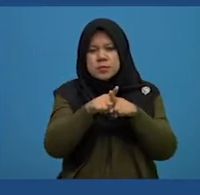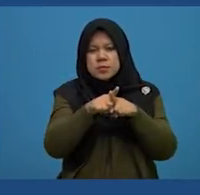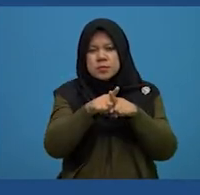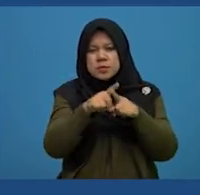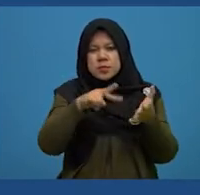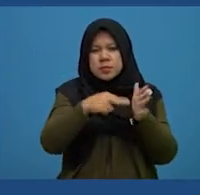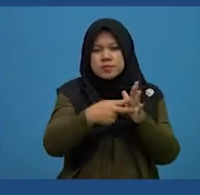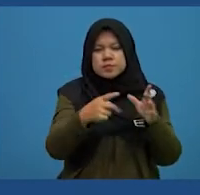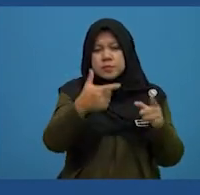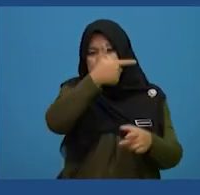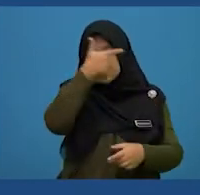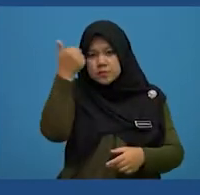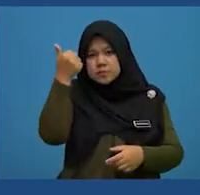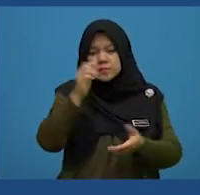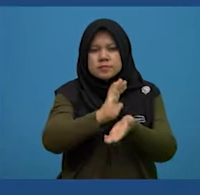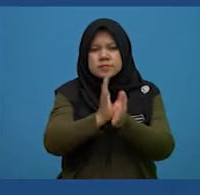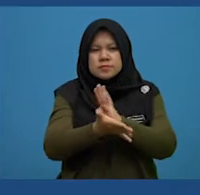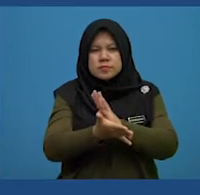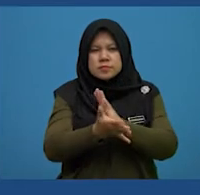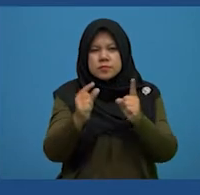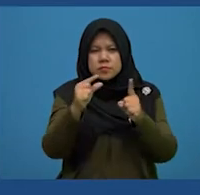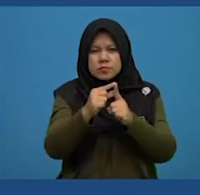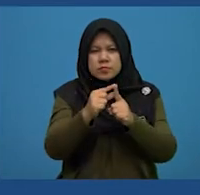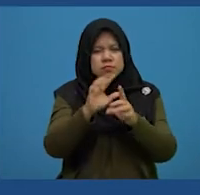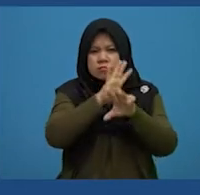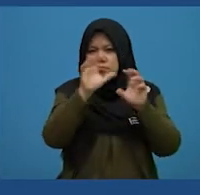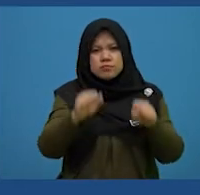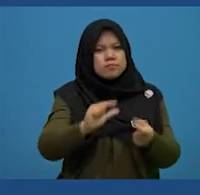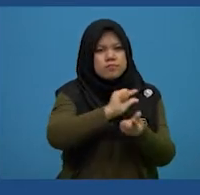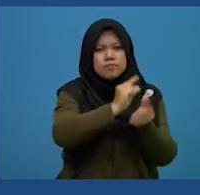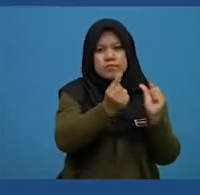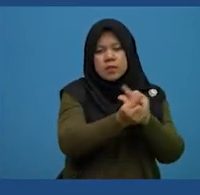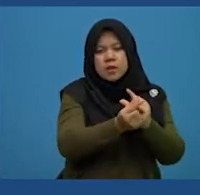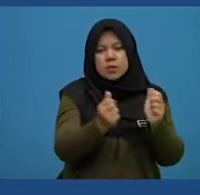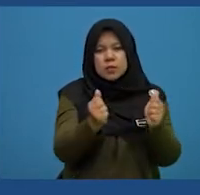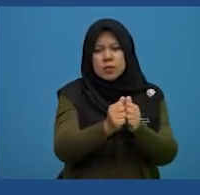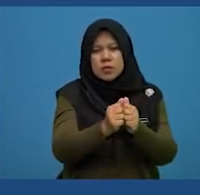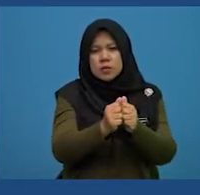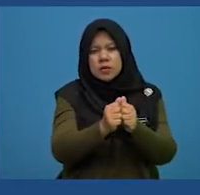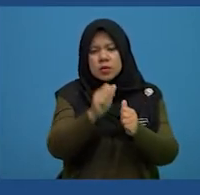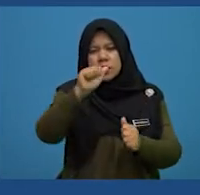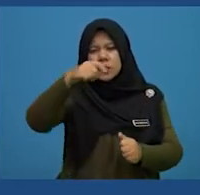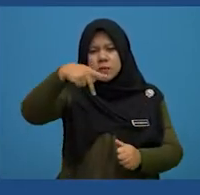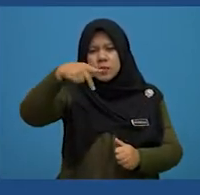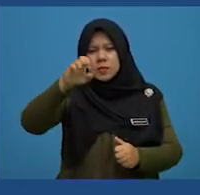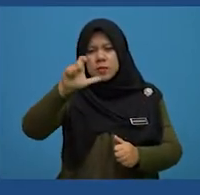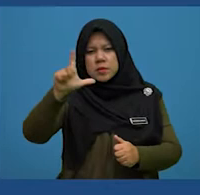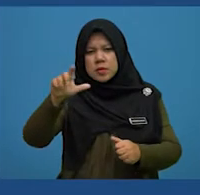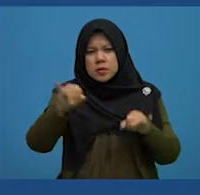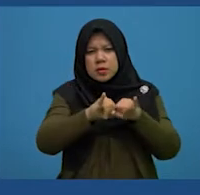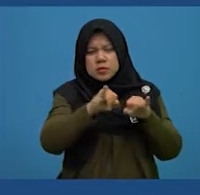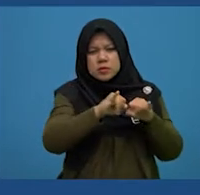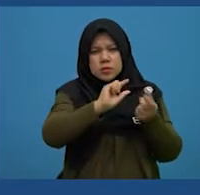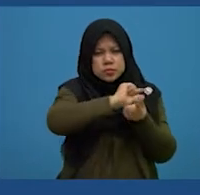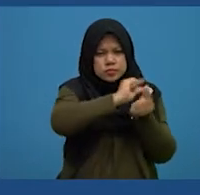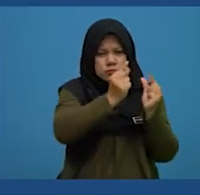as reason. So, this word cannot be replaced with the word appeal as